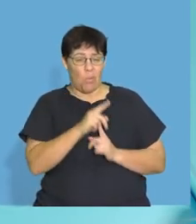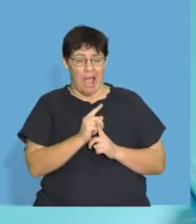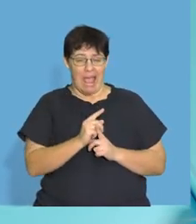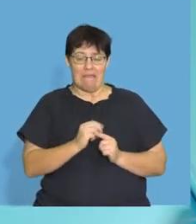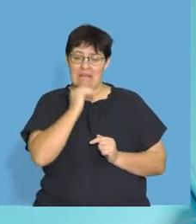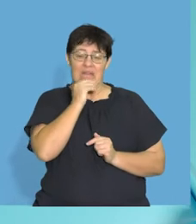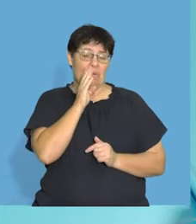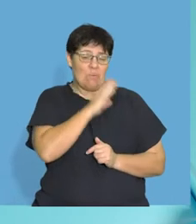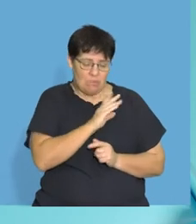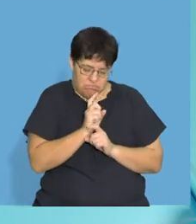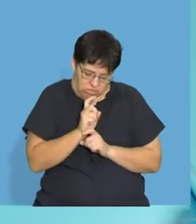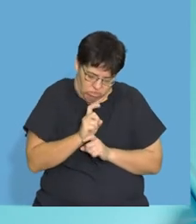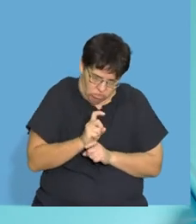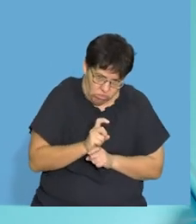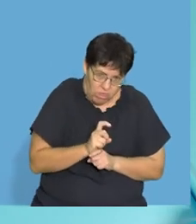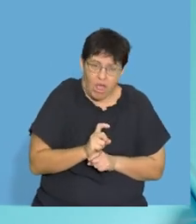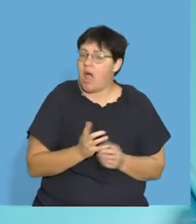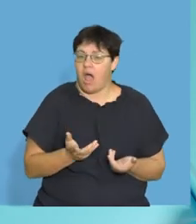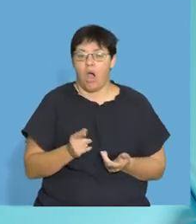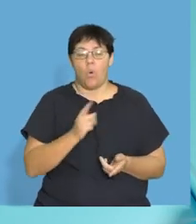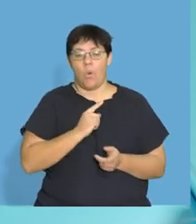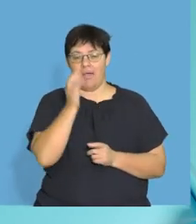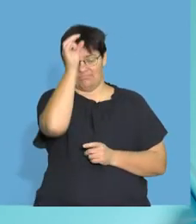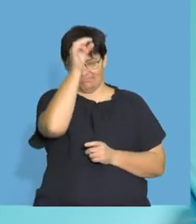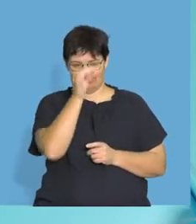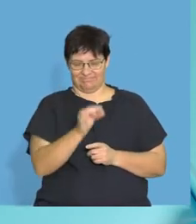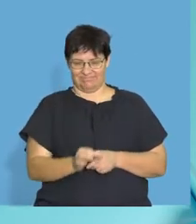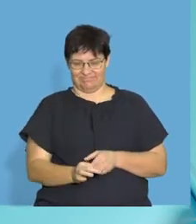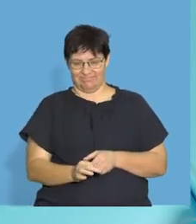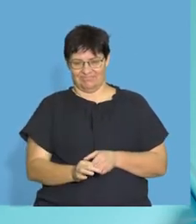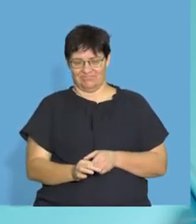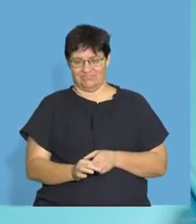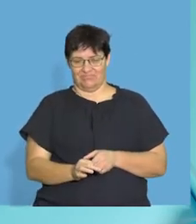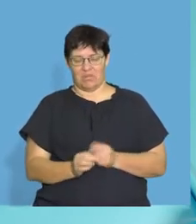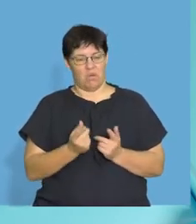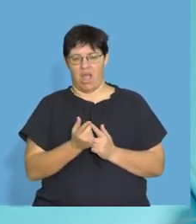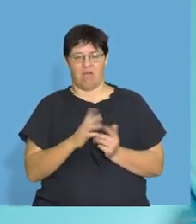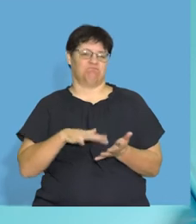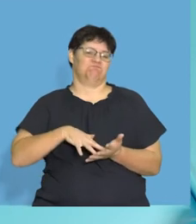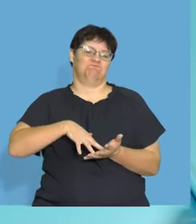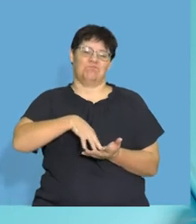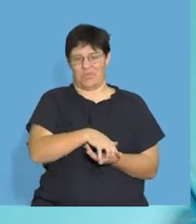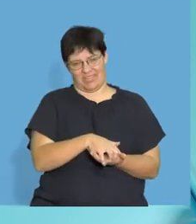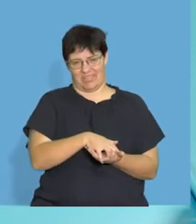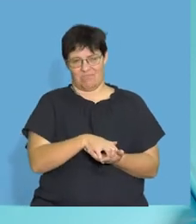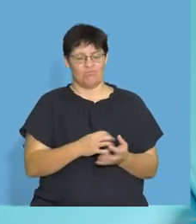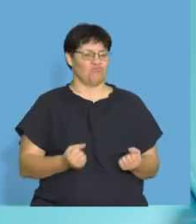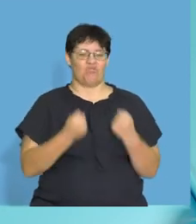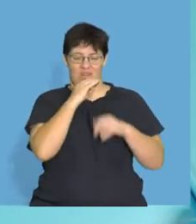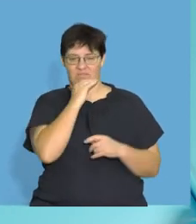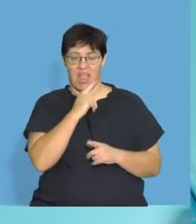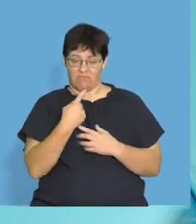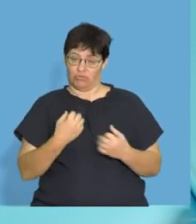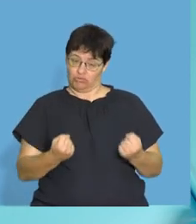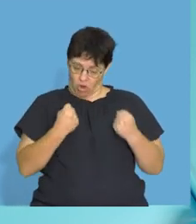I don't have arch over like that. Why? Because the bones of my vertebra, my spinal cord, right, all those bones in my